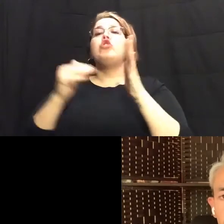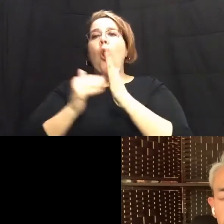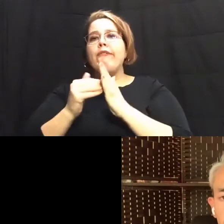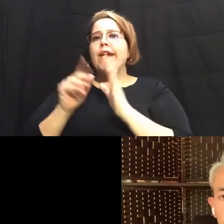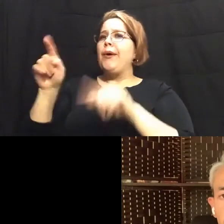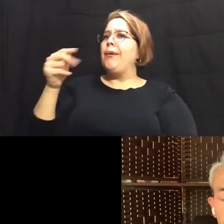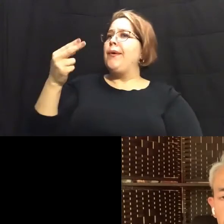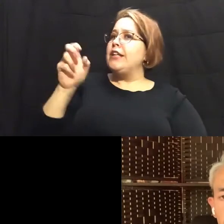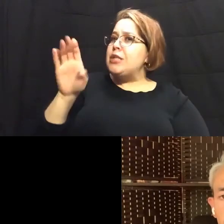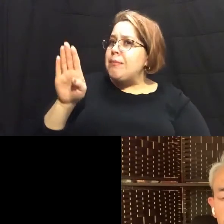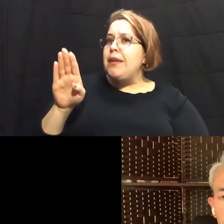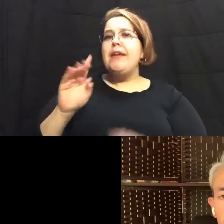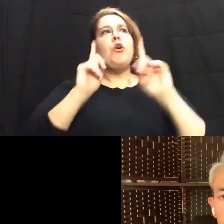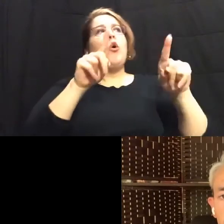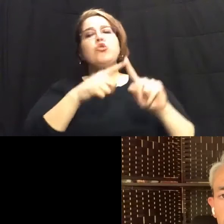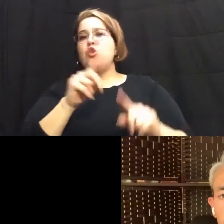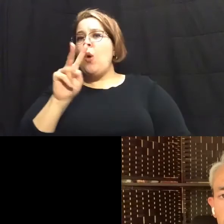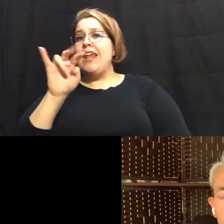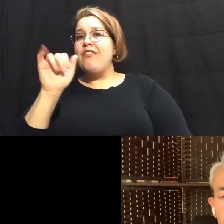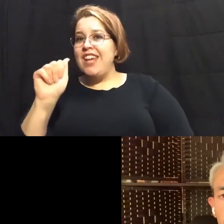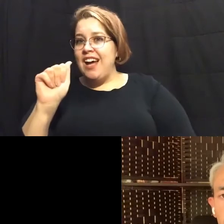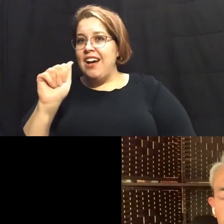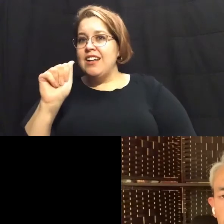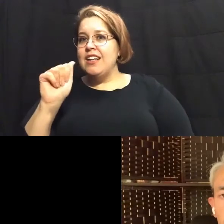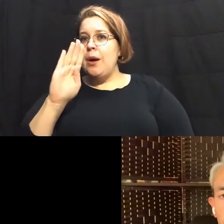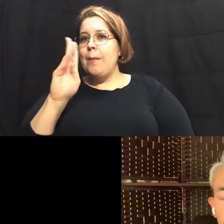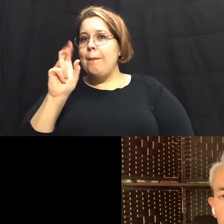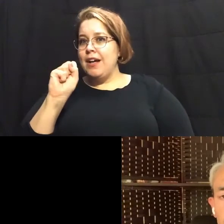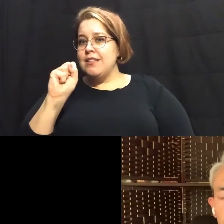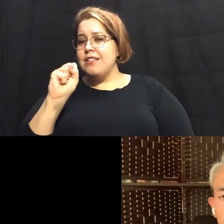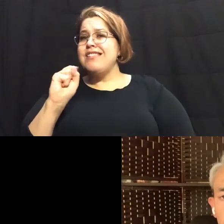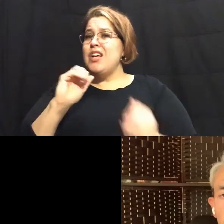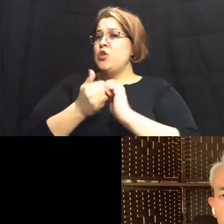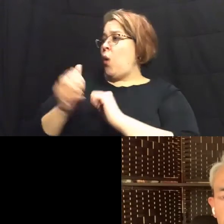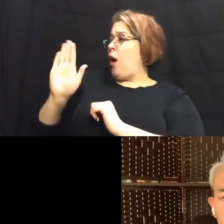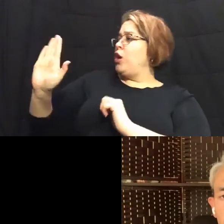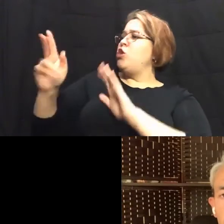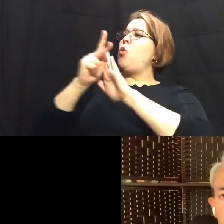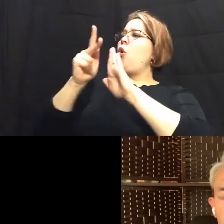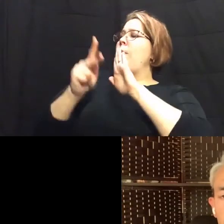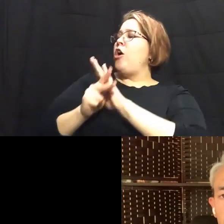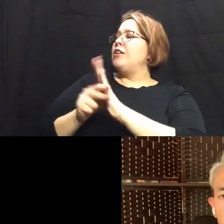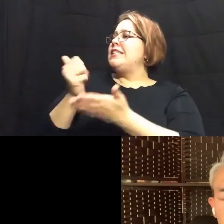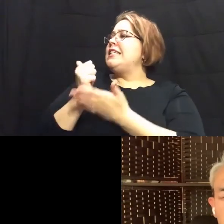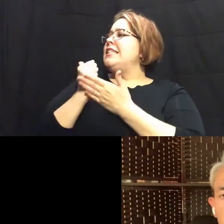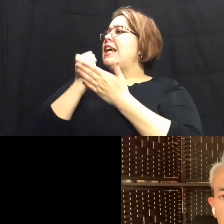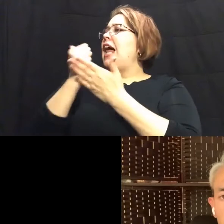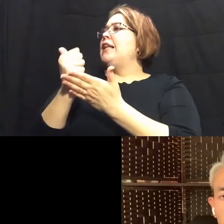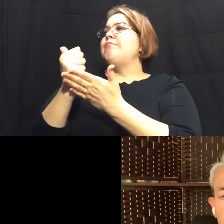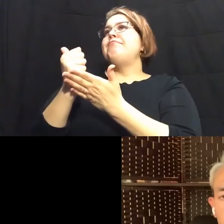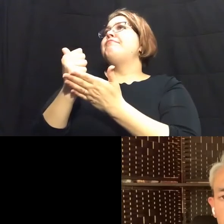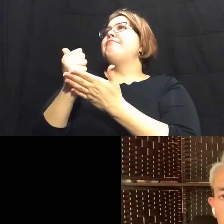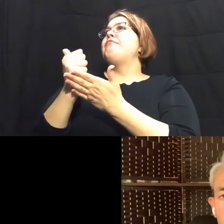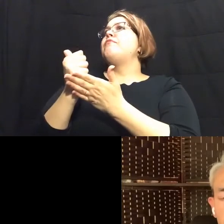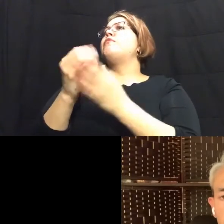and to get to the via bus stop so how can we um how can your policies help um bring more